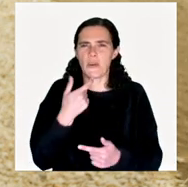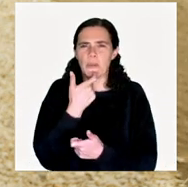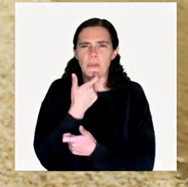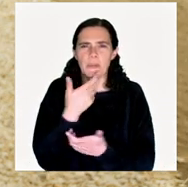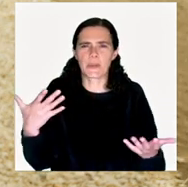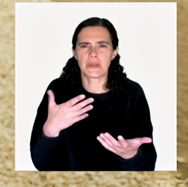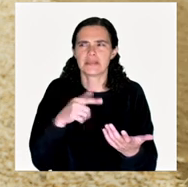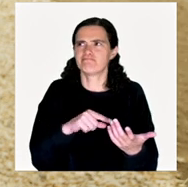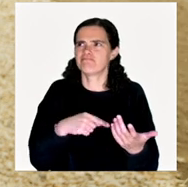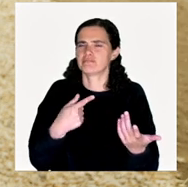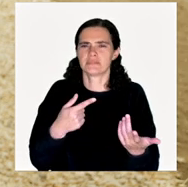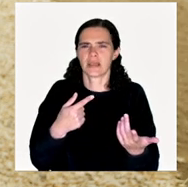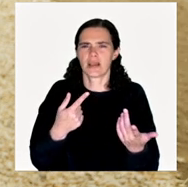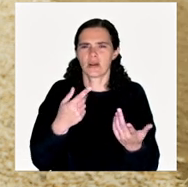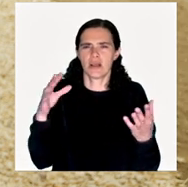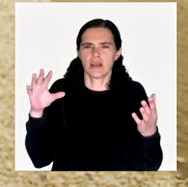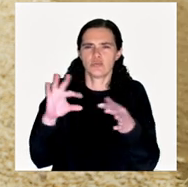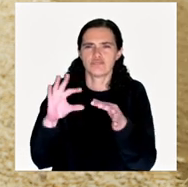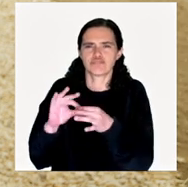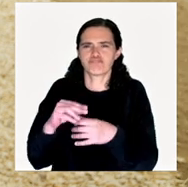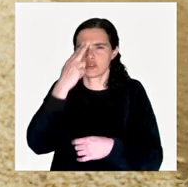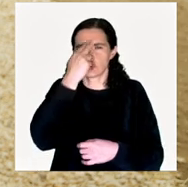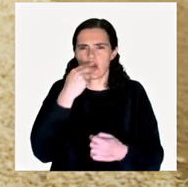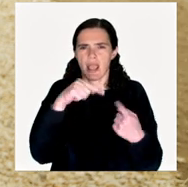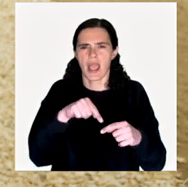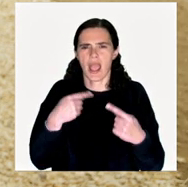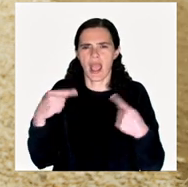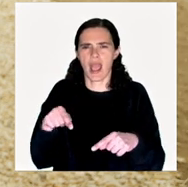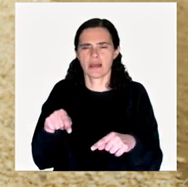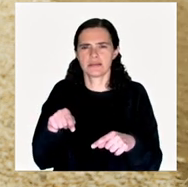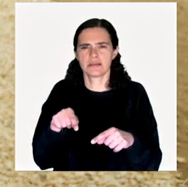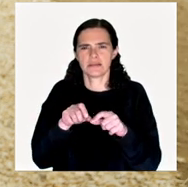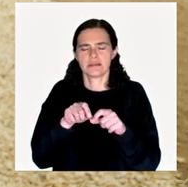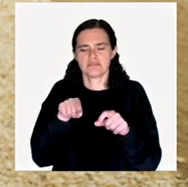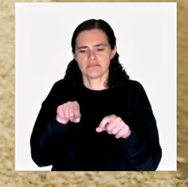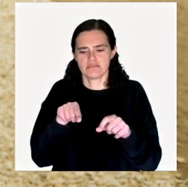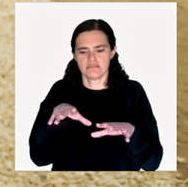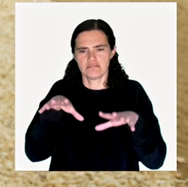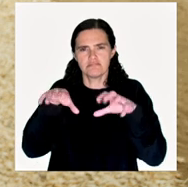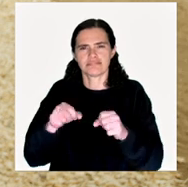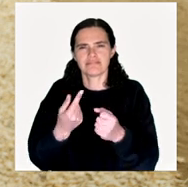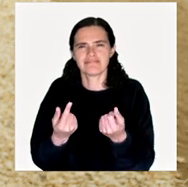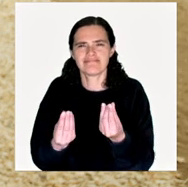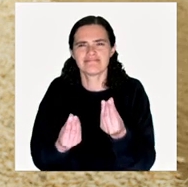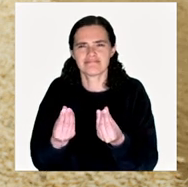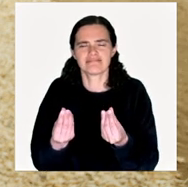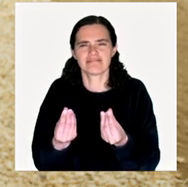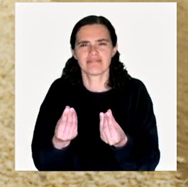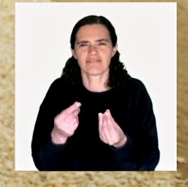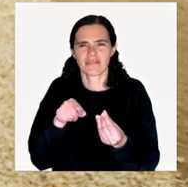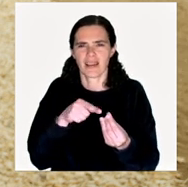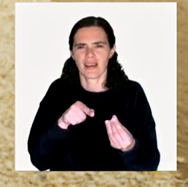An entire constellation of historical fact is embedded in the